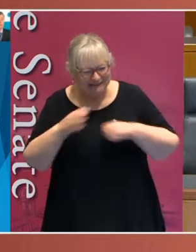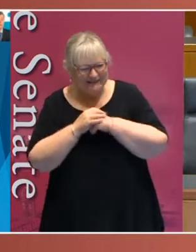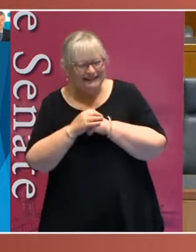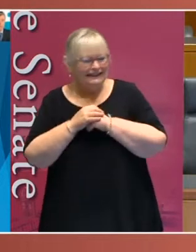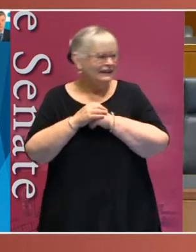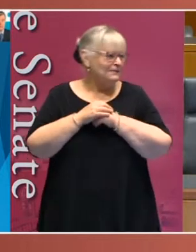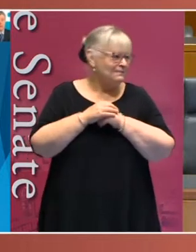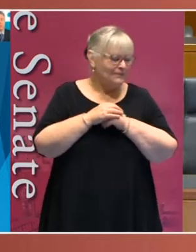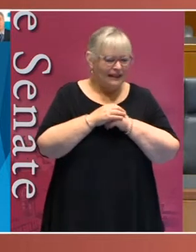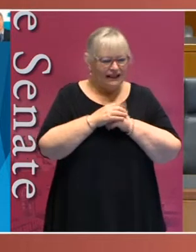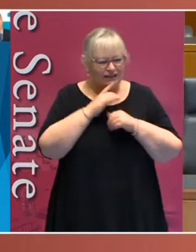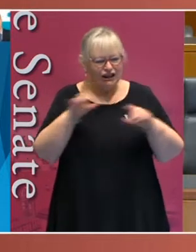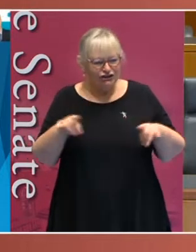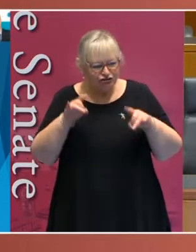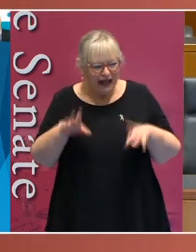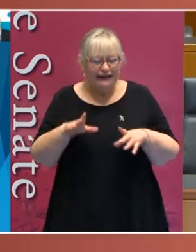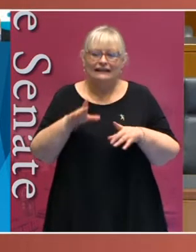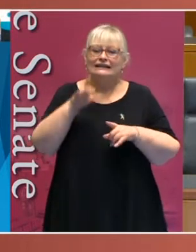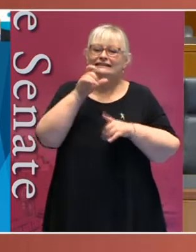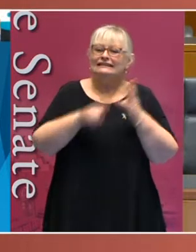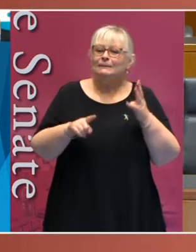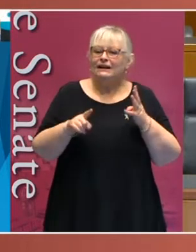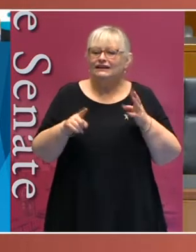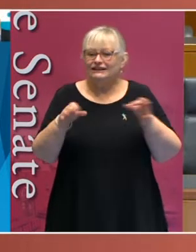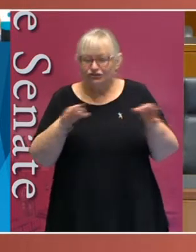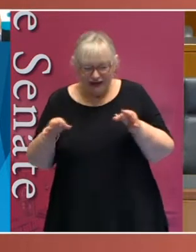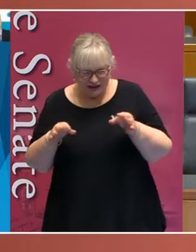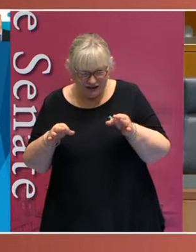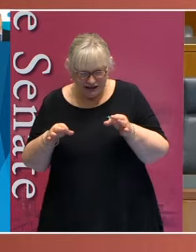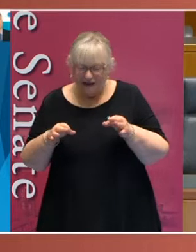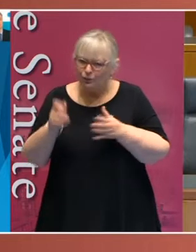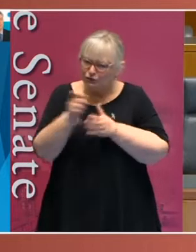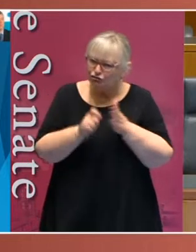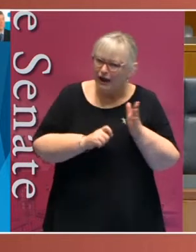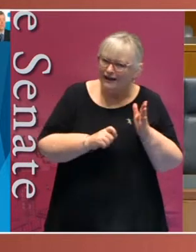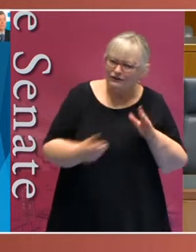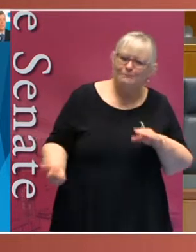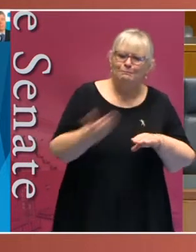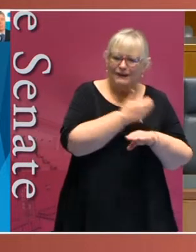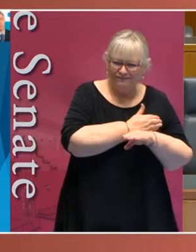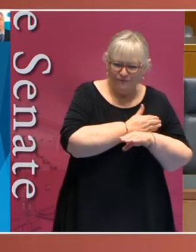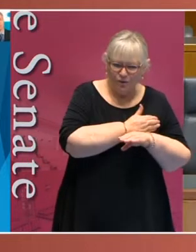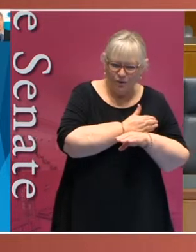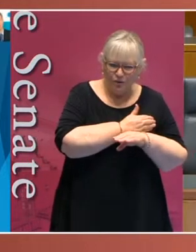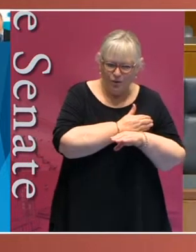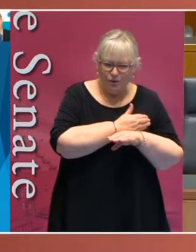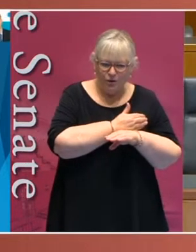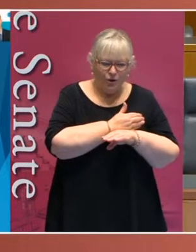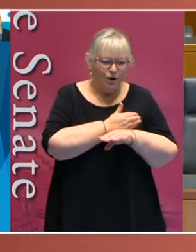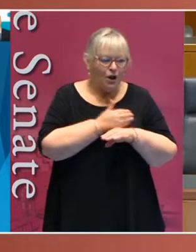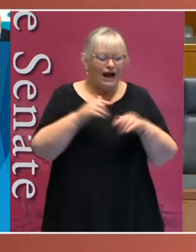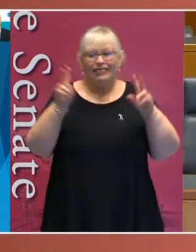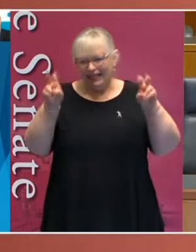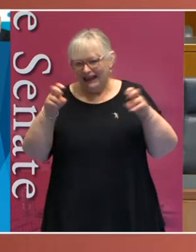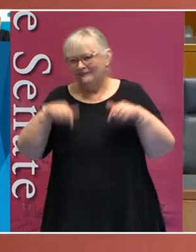The Australian Disability Strategy was obviously drafted before the theme for today was developed.